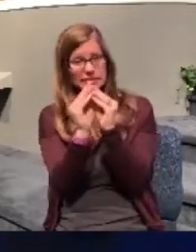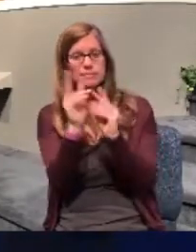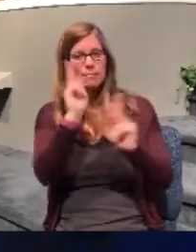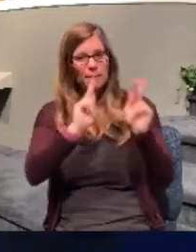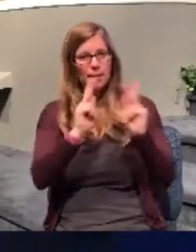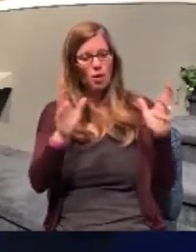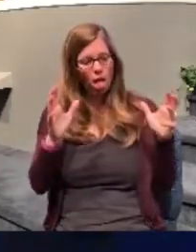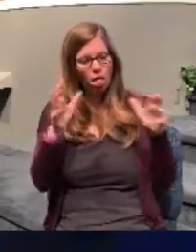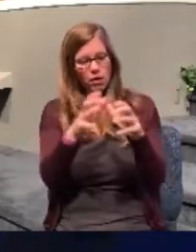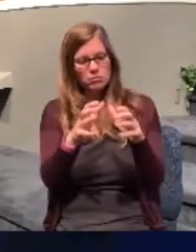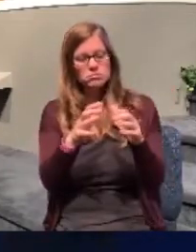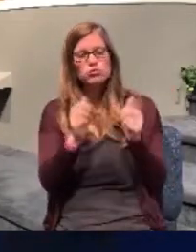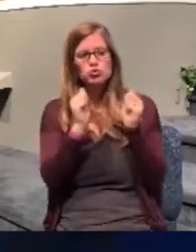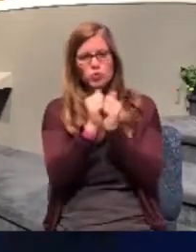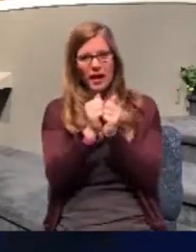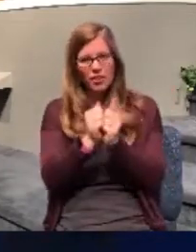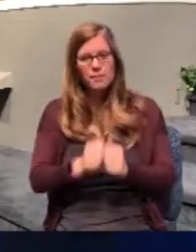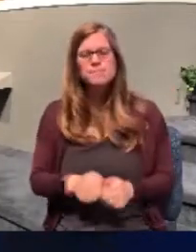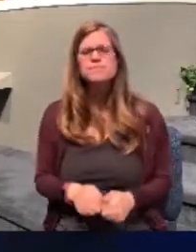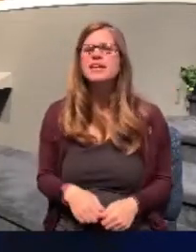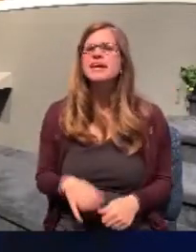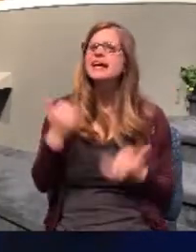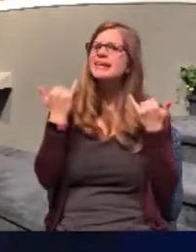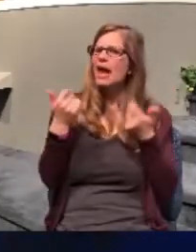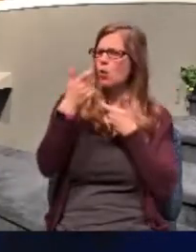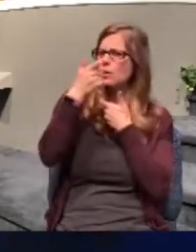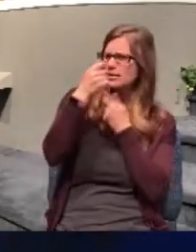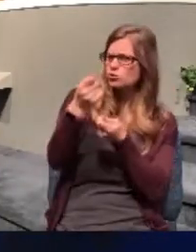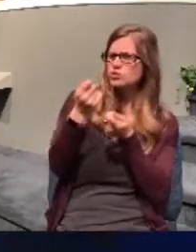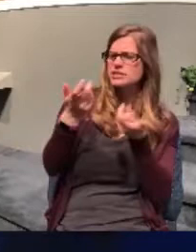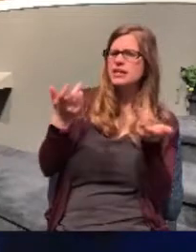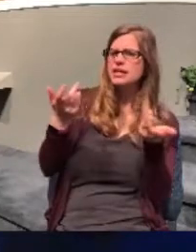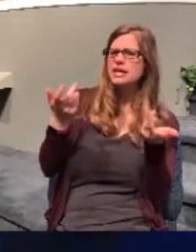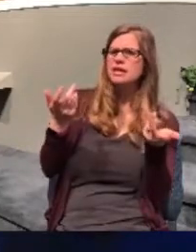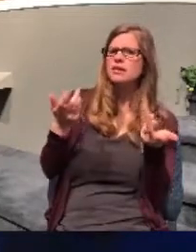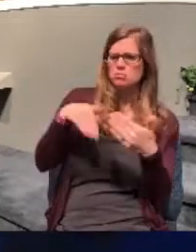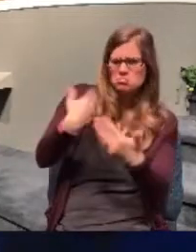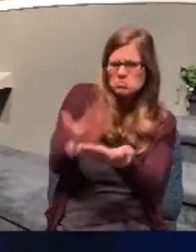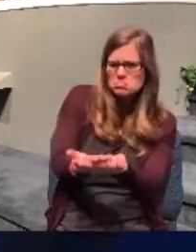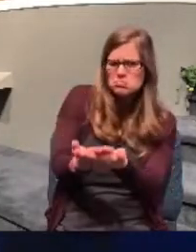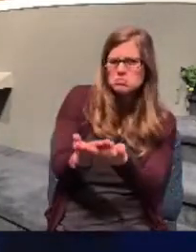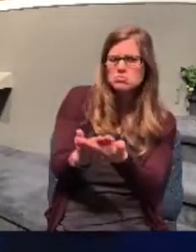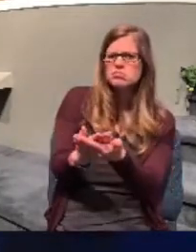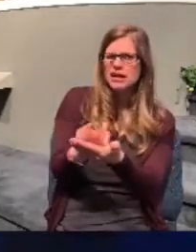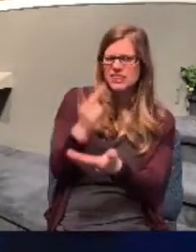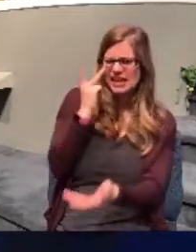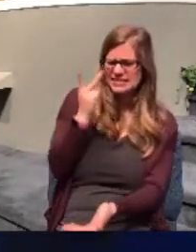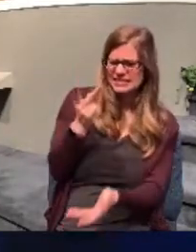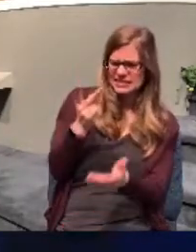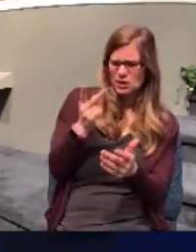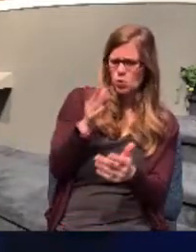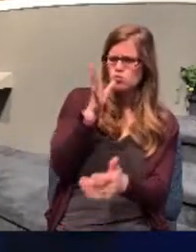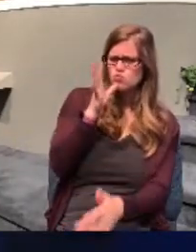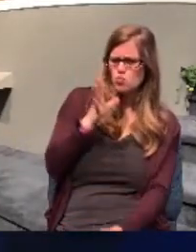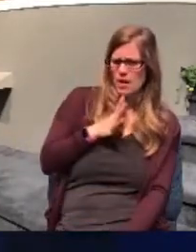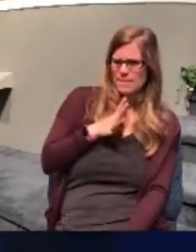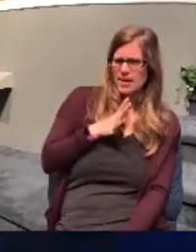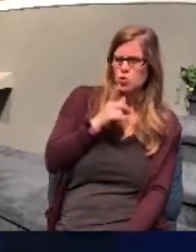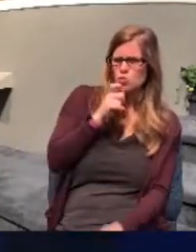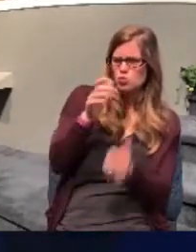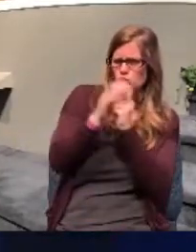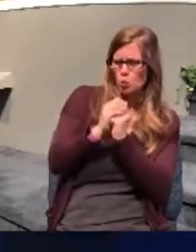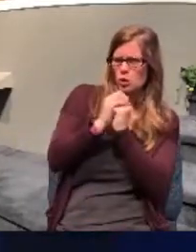there for that prayer meeting. Now, what's interesting is is when they get there, they find a group of women who are